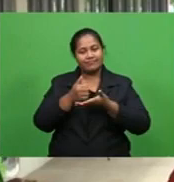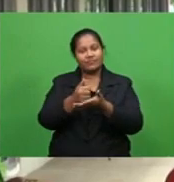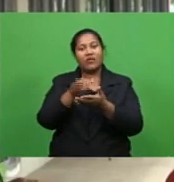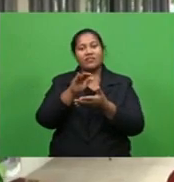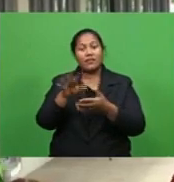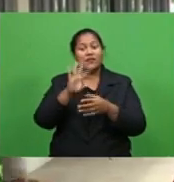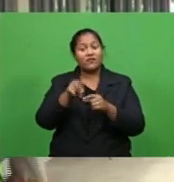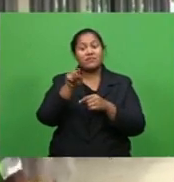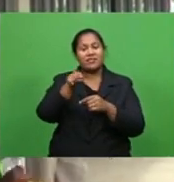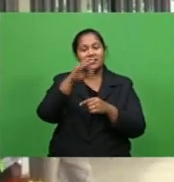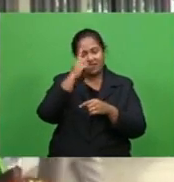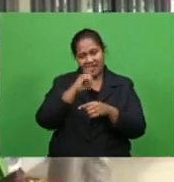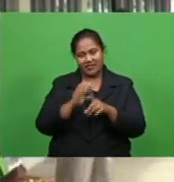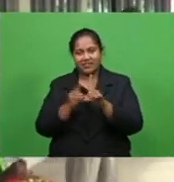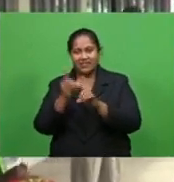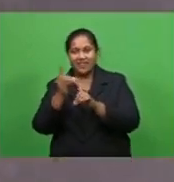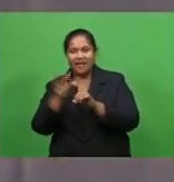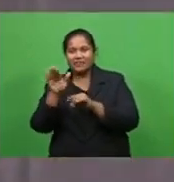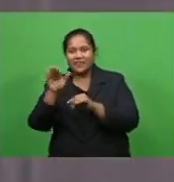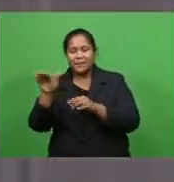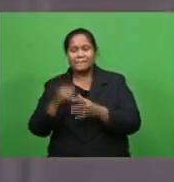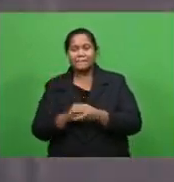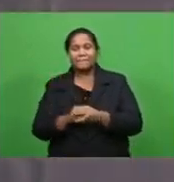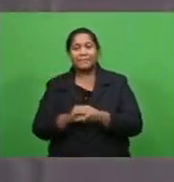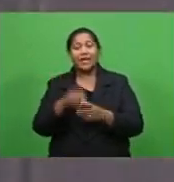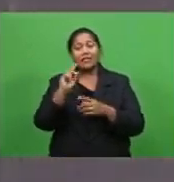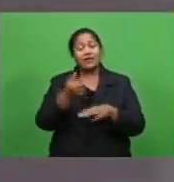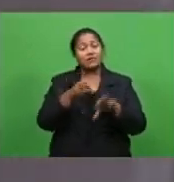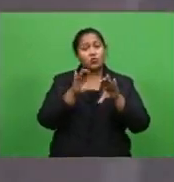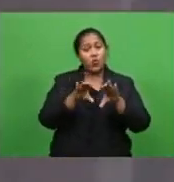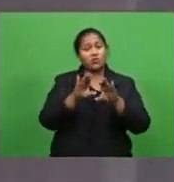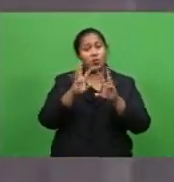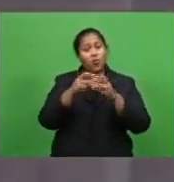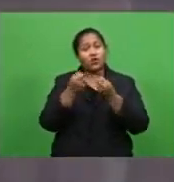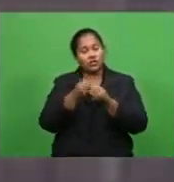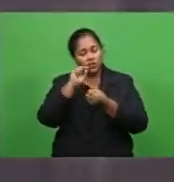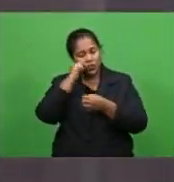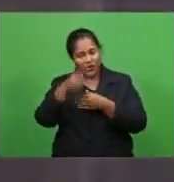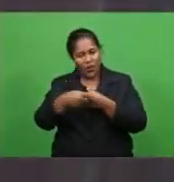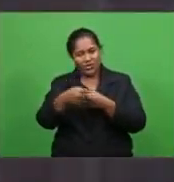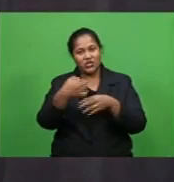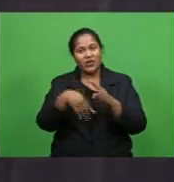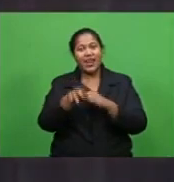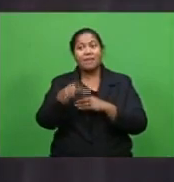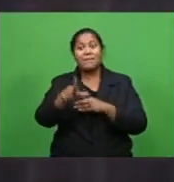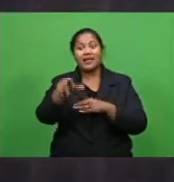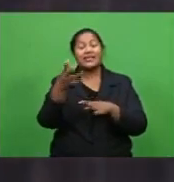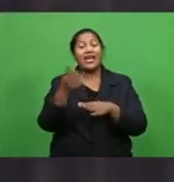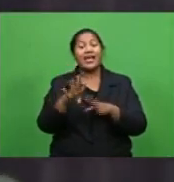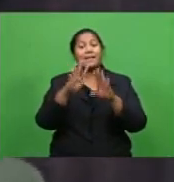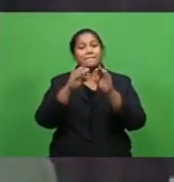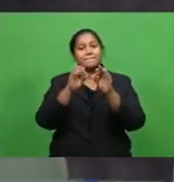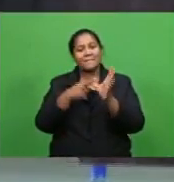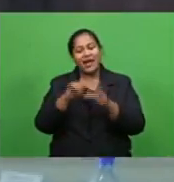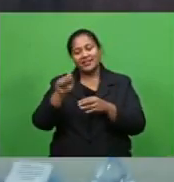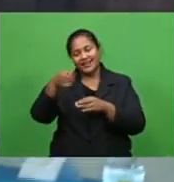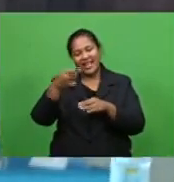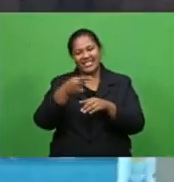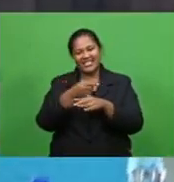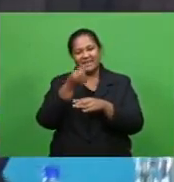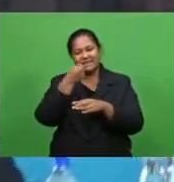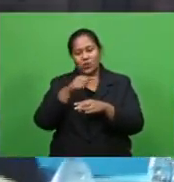from there then I'll try to develop what they're lacking the elite coaching workshops will continue in Lambasa and Bar over the next few weeks